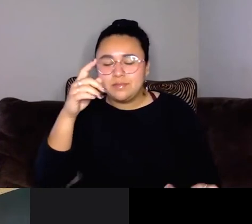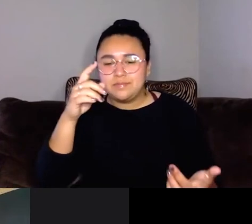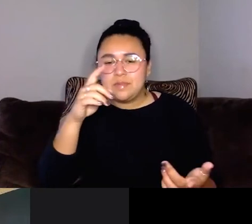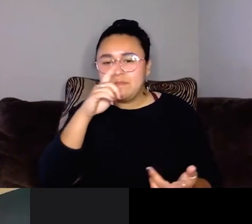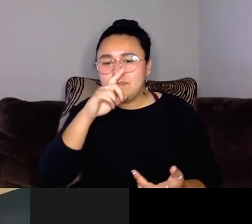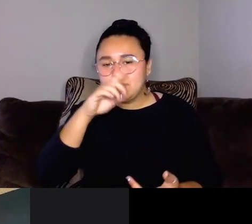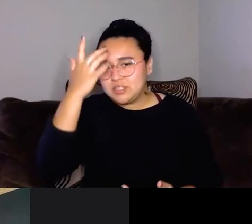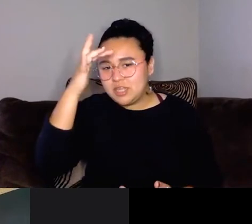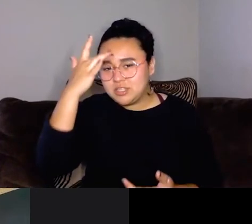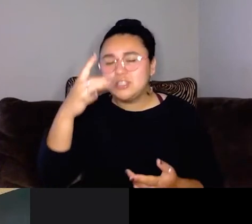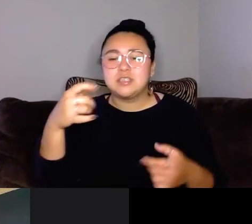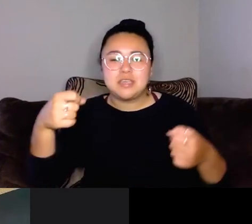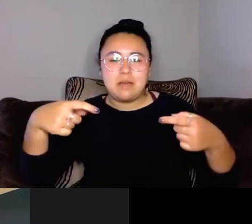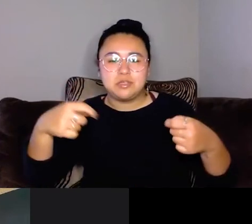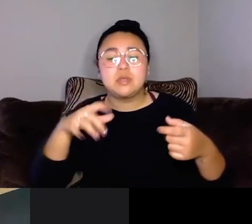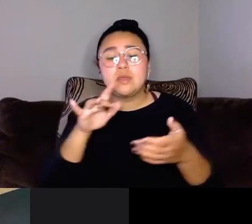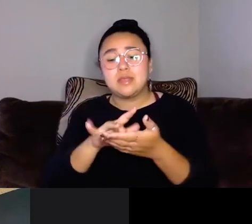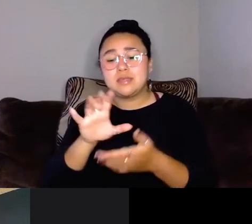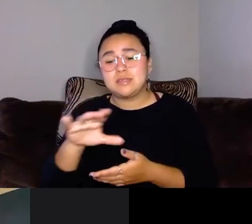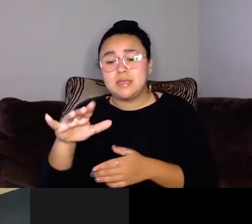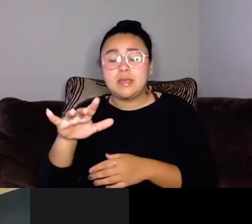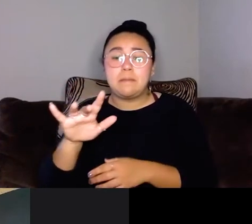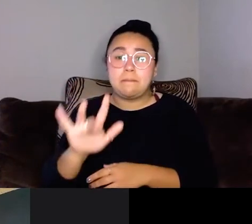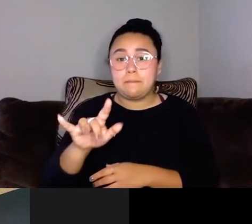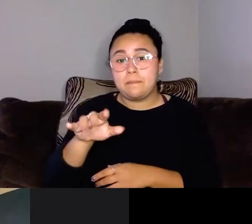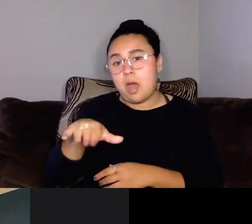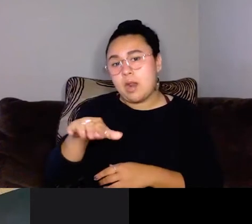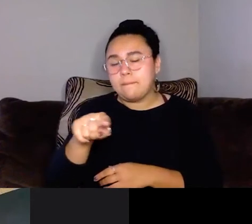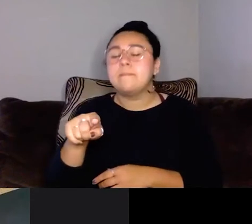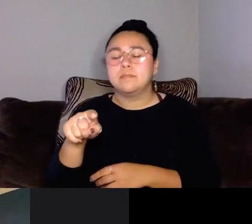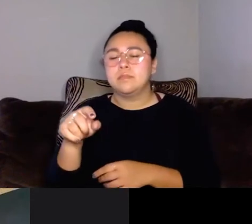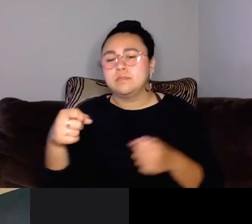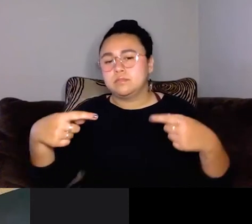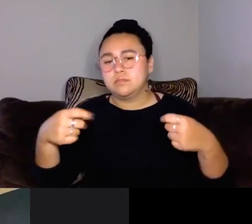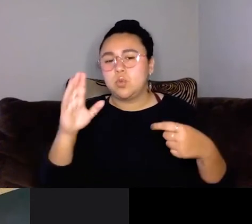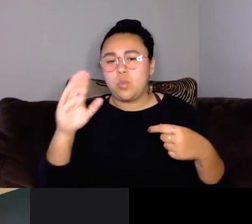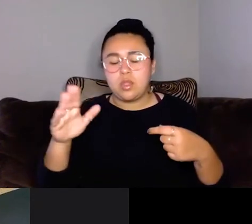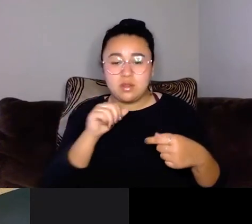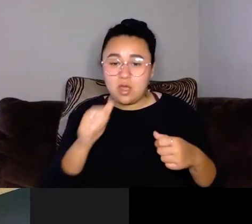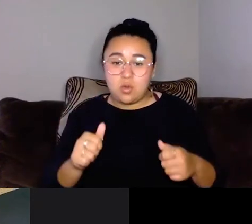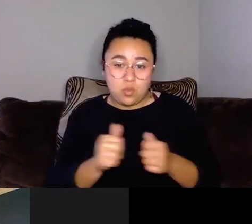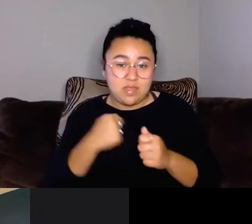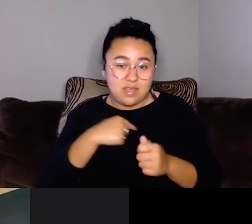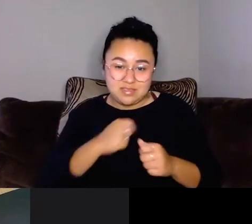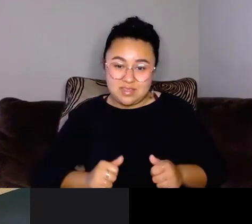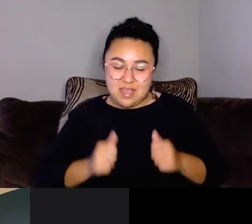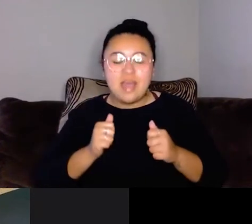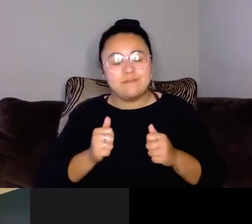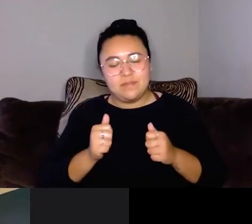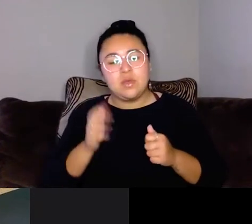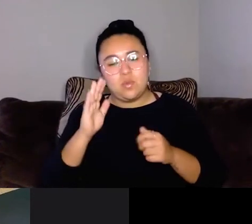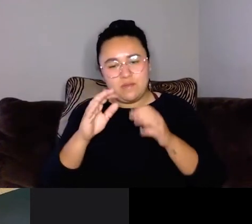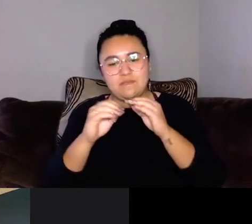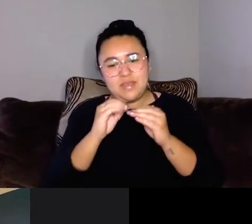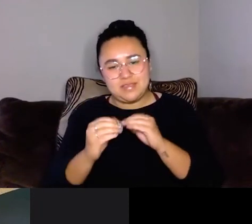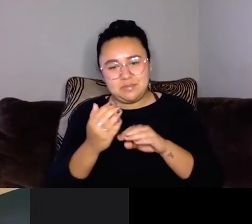CC button and start captioning for yourself. If you are not with us live, we will clean up those captions before you see them on our